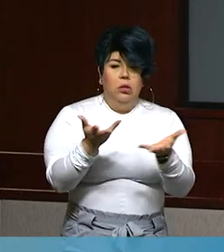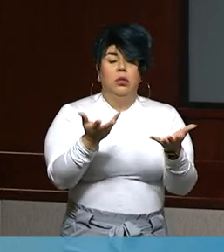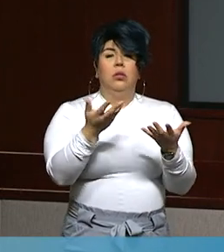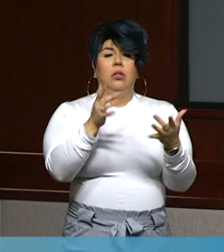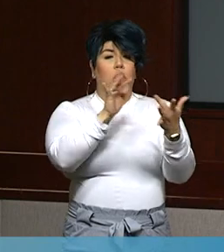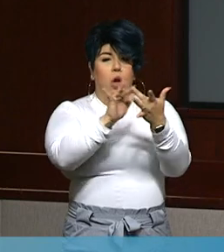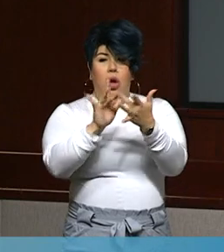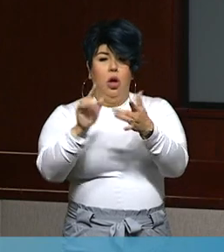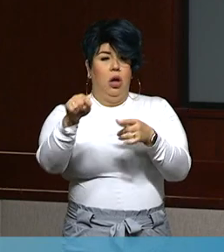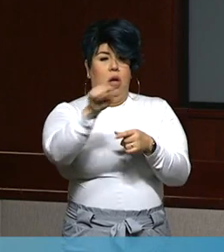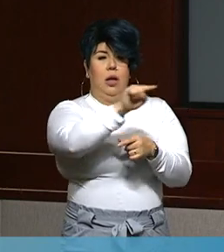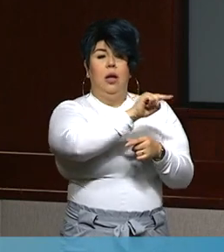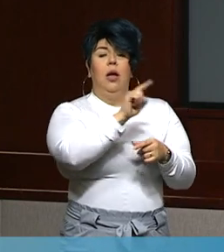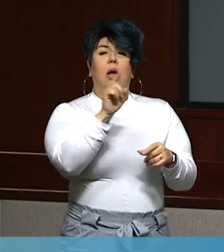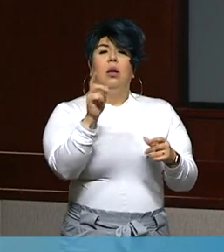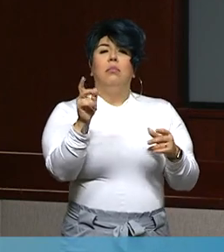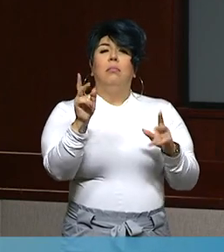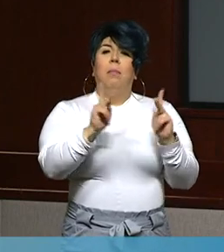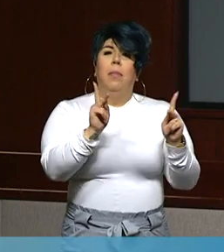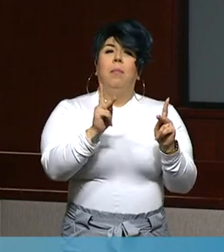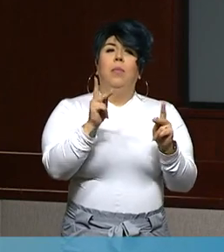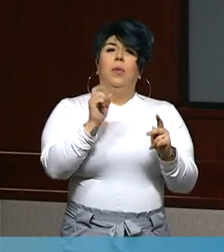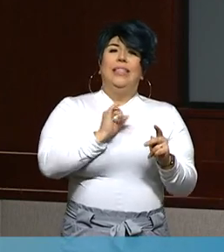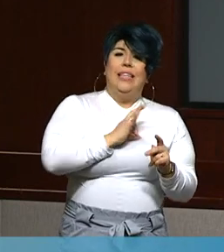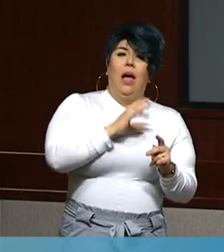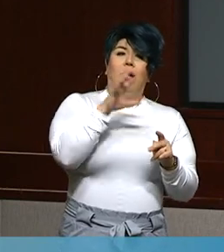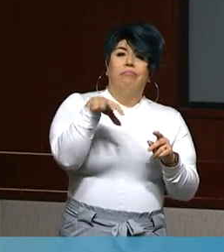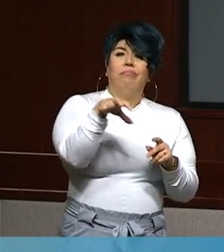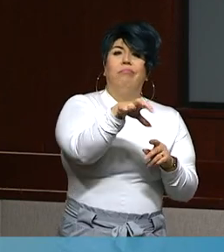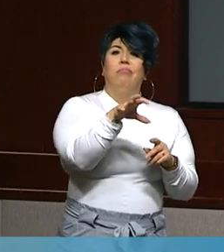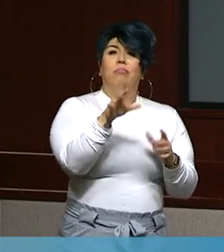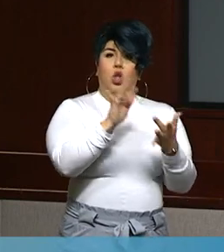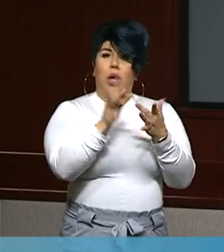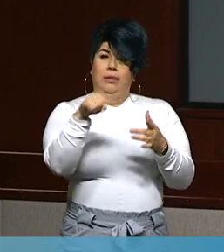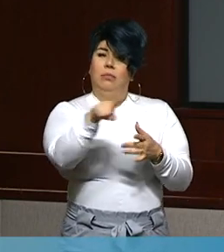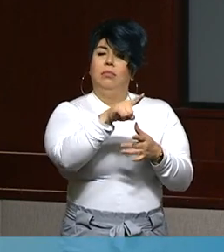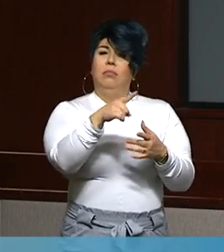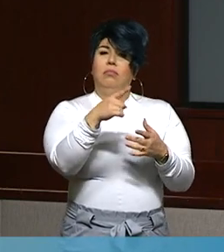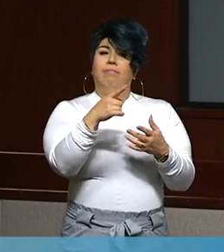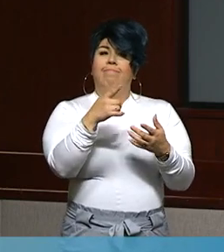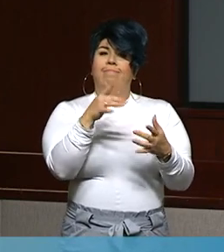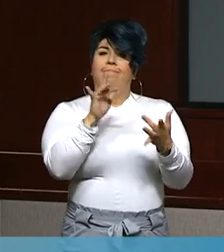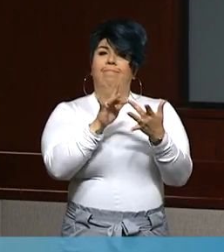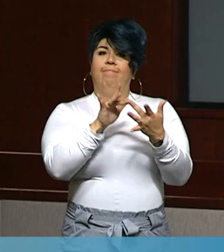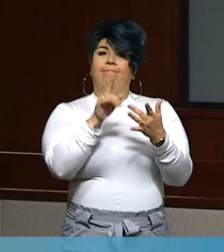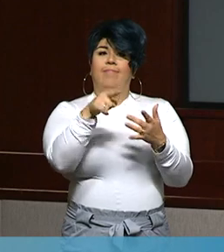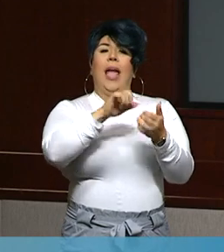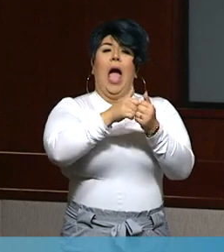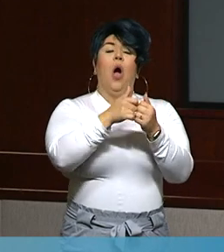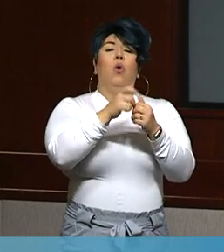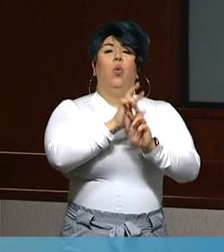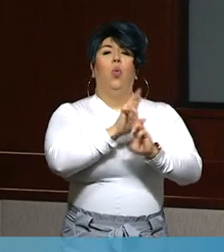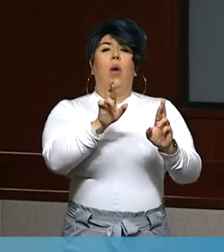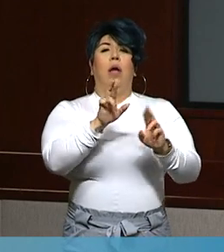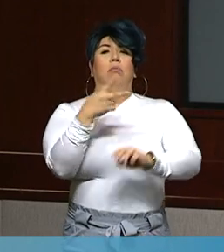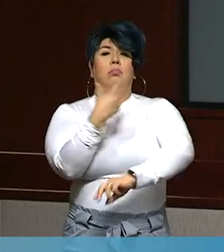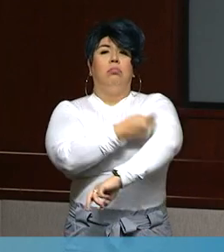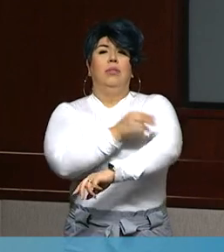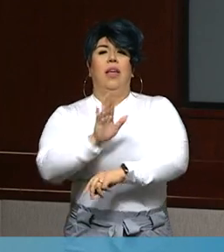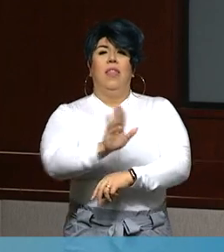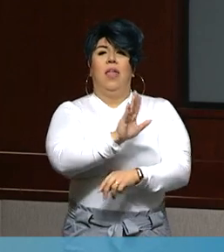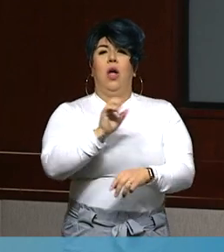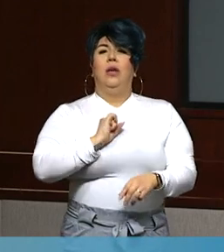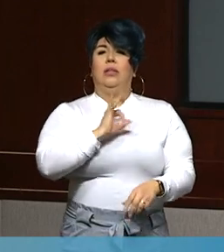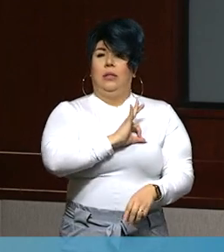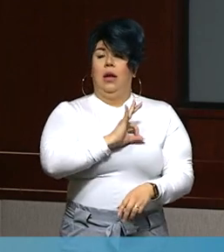contact those healthcare facilities to make preparations to vaccinate their staff. The state has developed